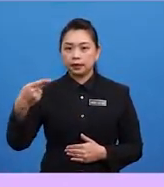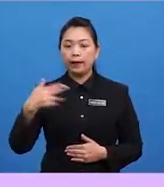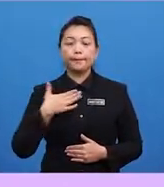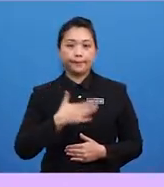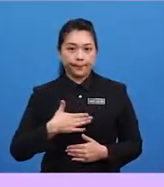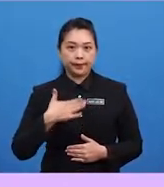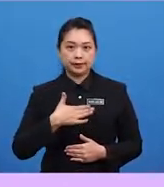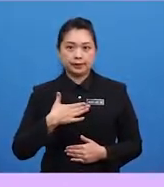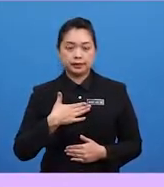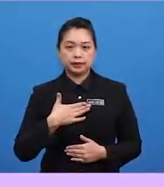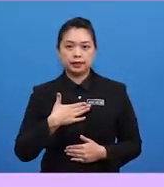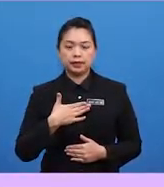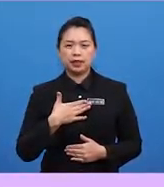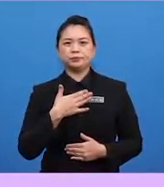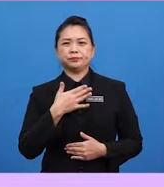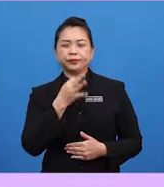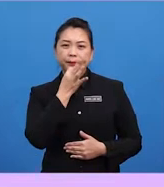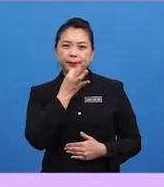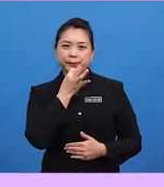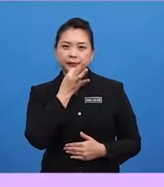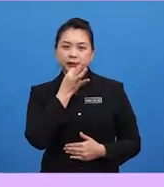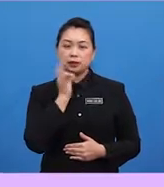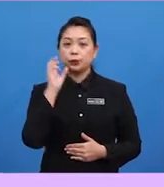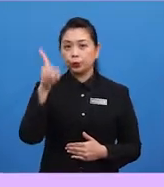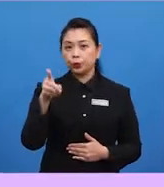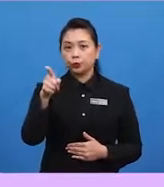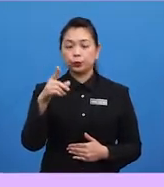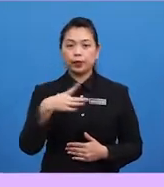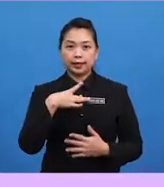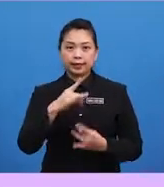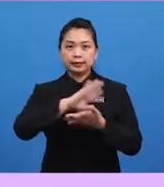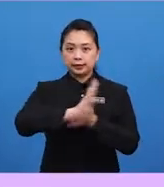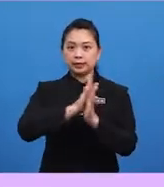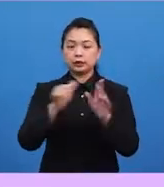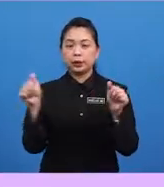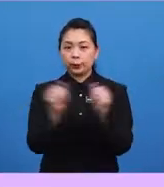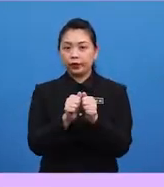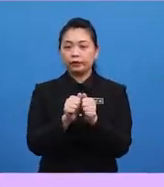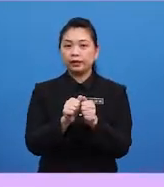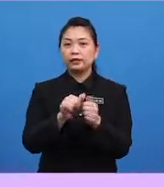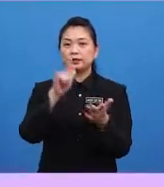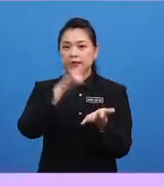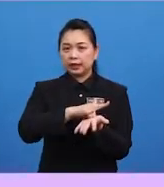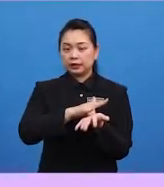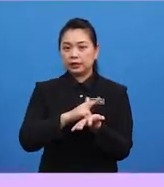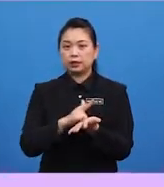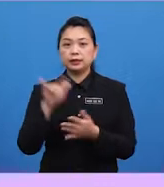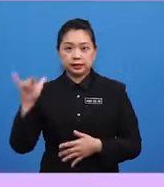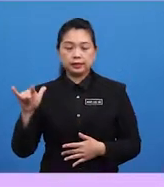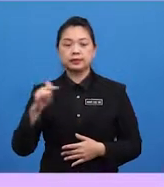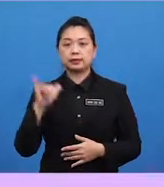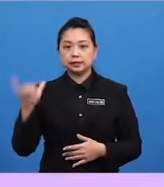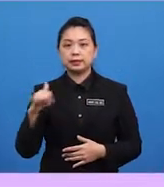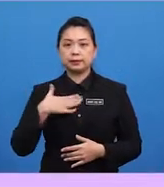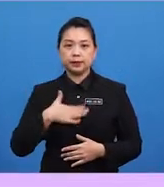please sounds a bit awkward. Would you like cheese with that? Yes, please. Would you like whipped